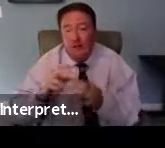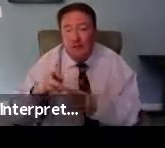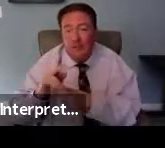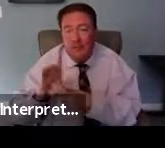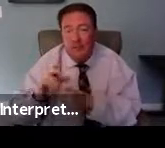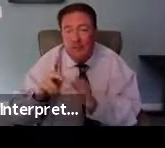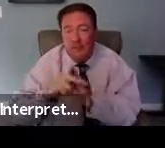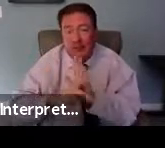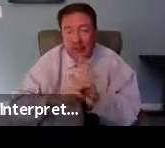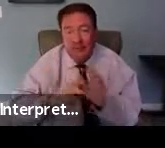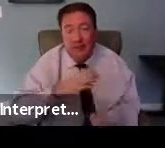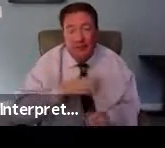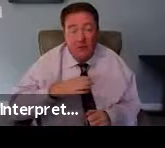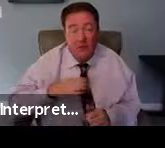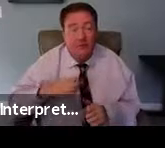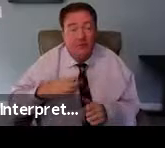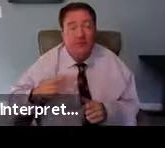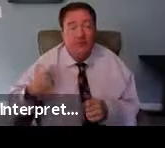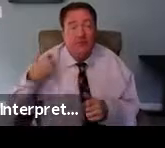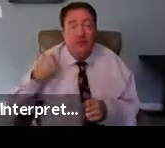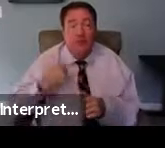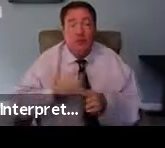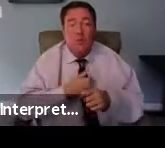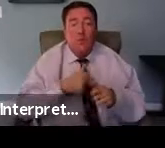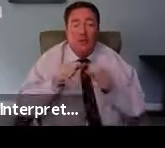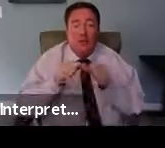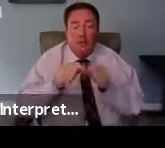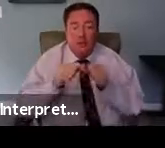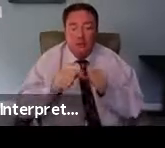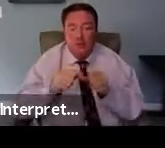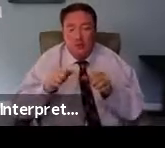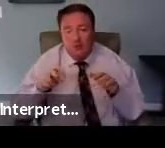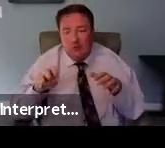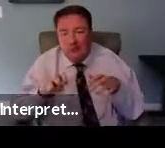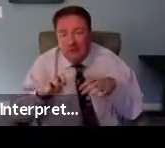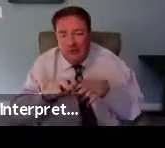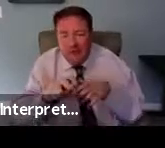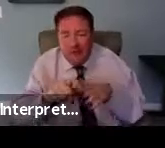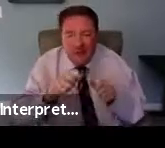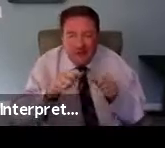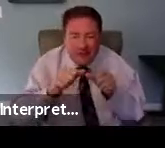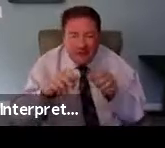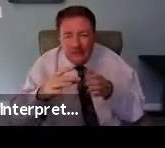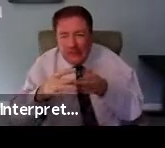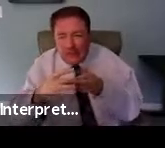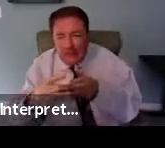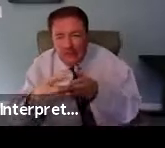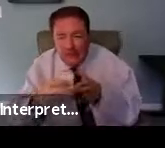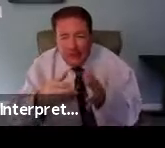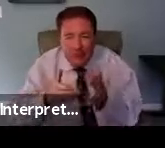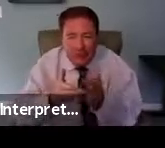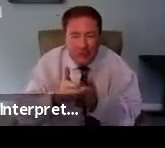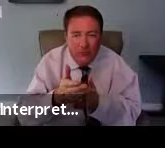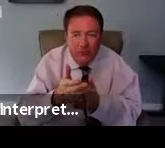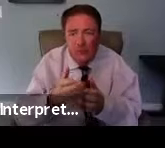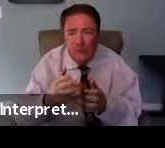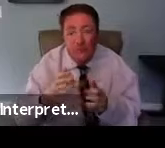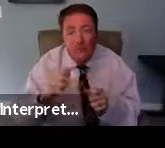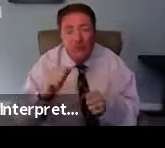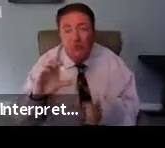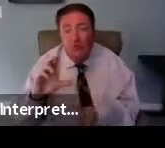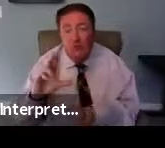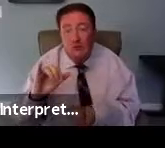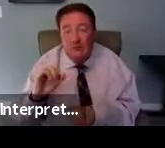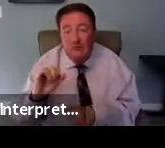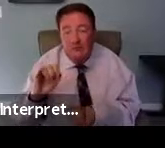As we continue to navigate and lead through sustained crises in our nation, we have all been hard at work trying